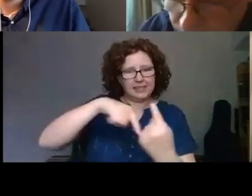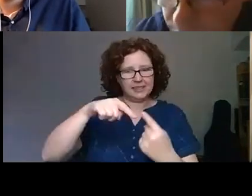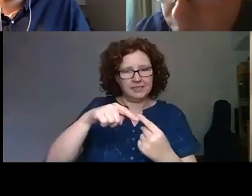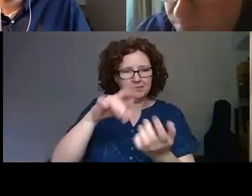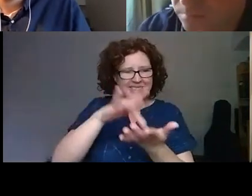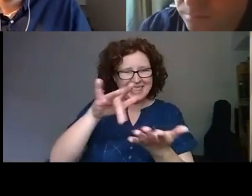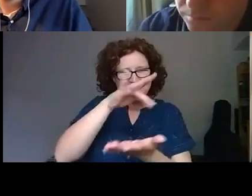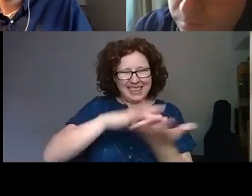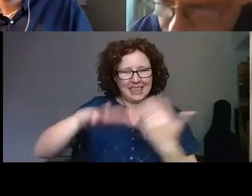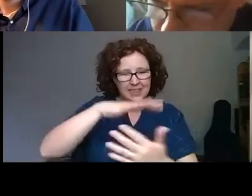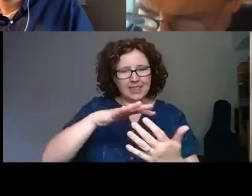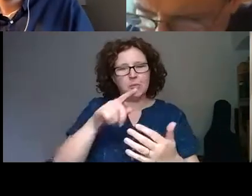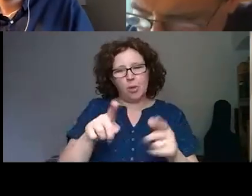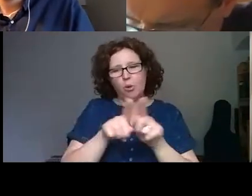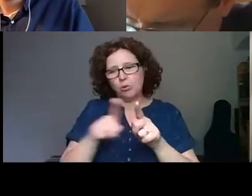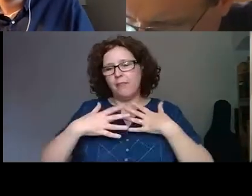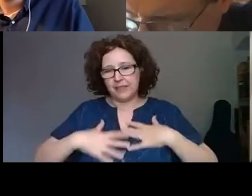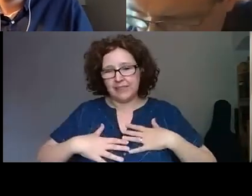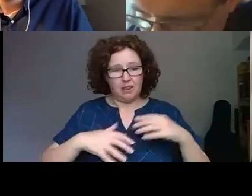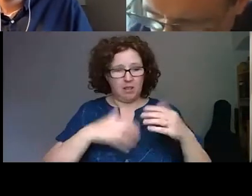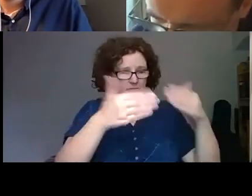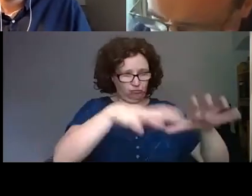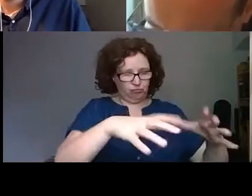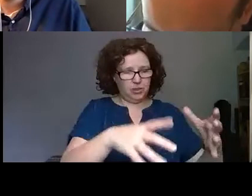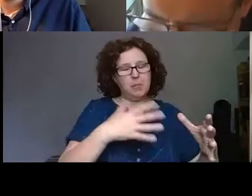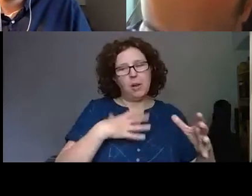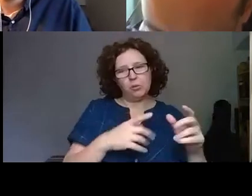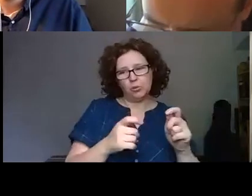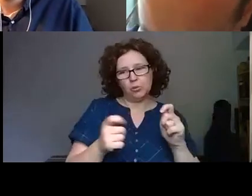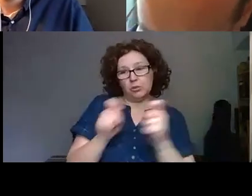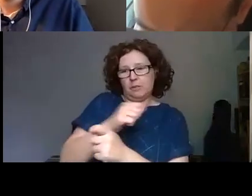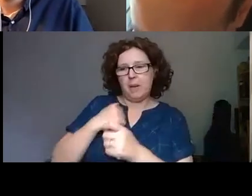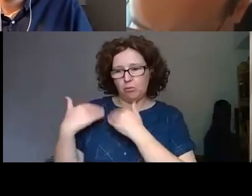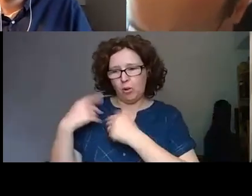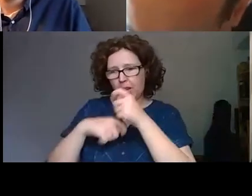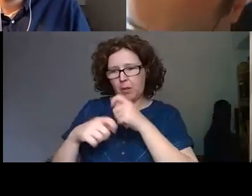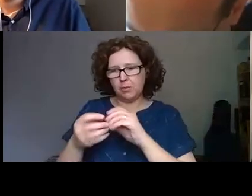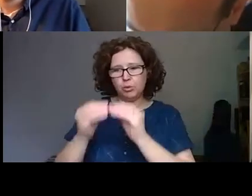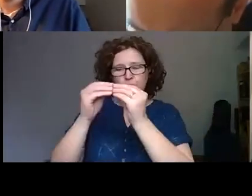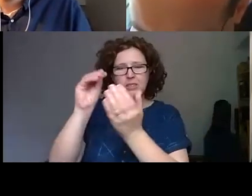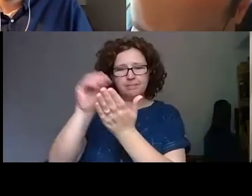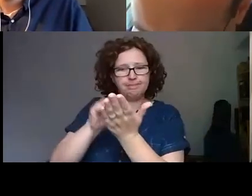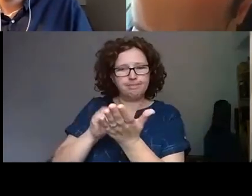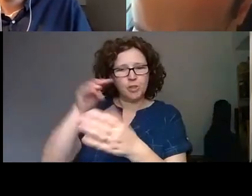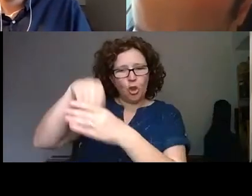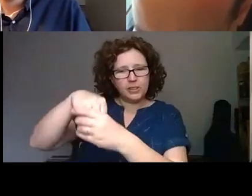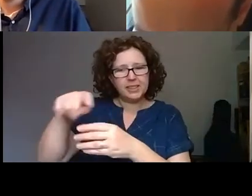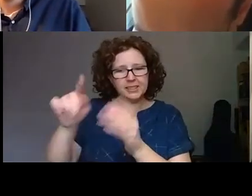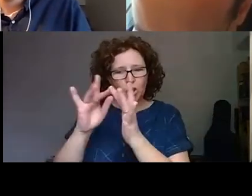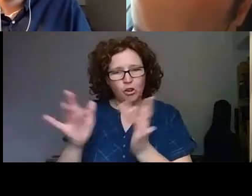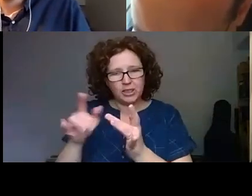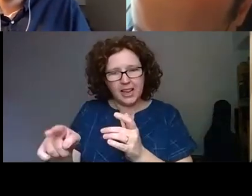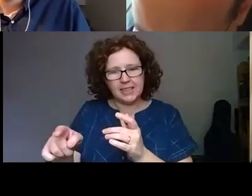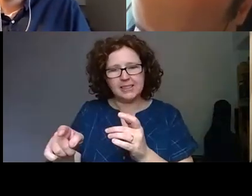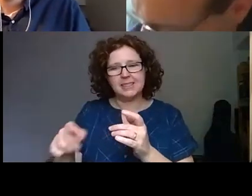physical exhibition space to producing contents that might challenge the border between the physical and the